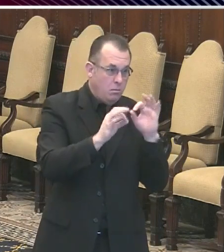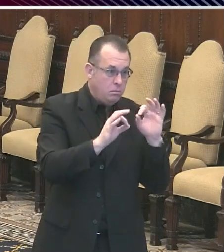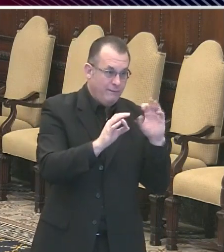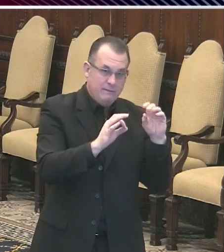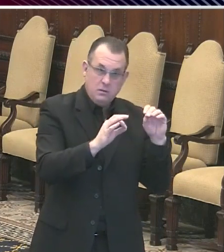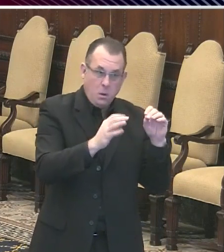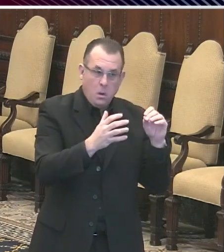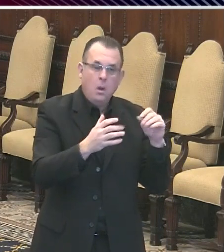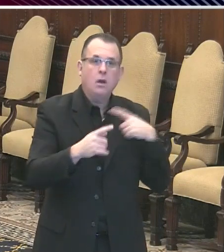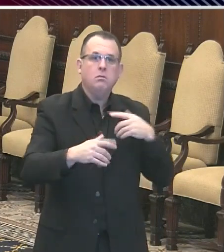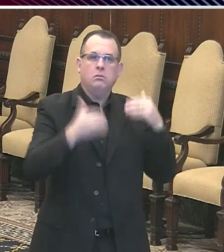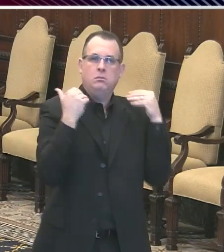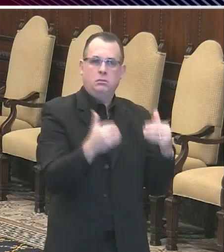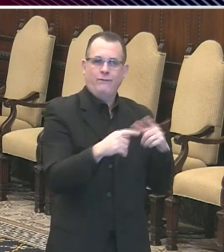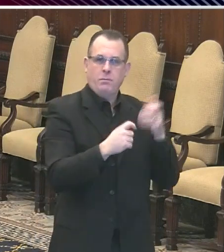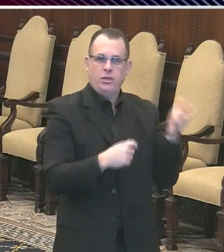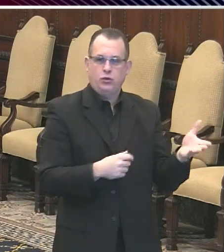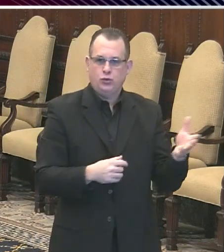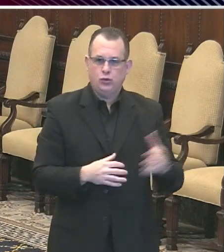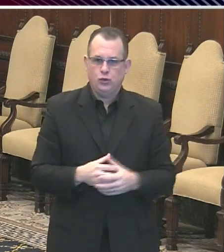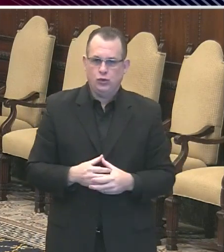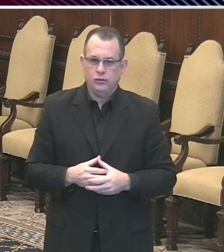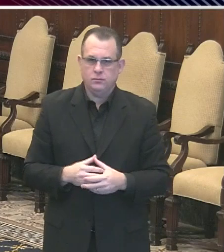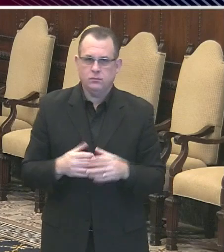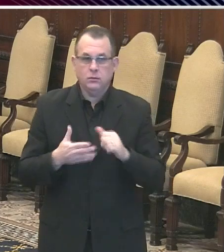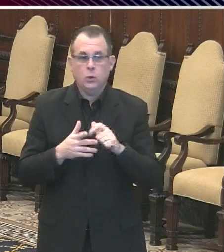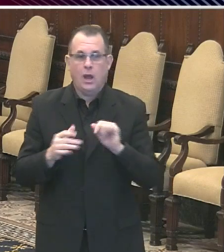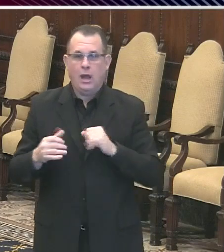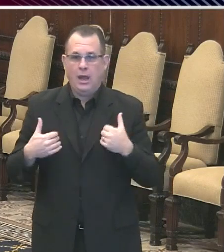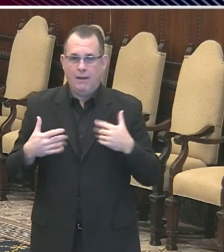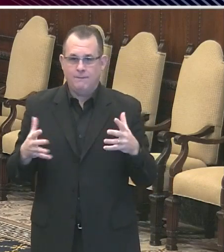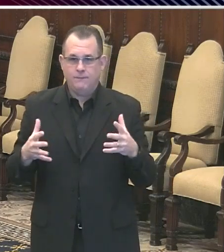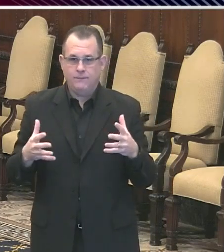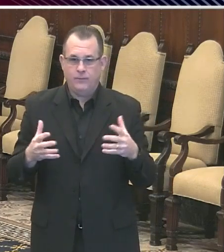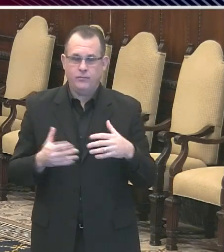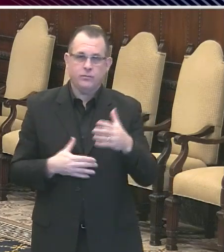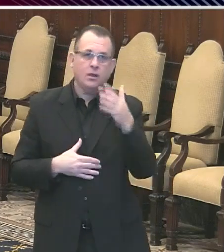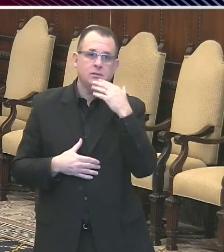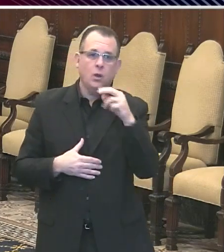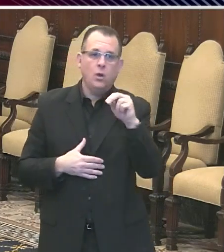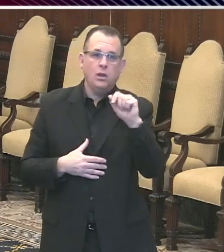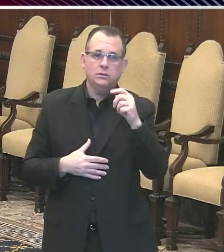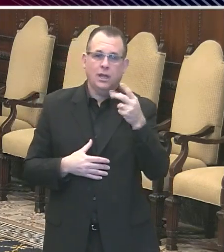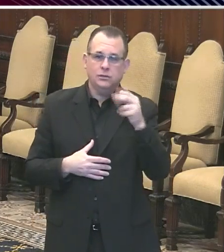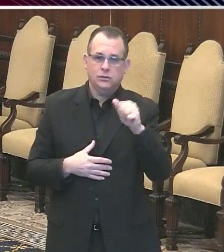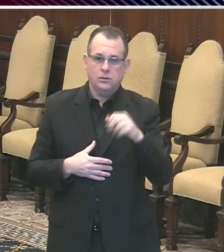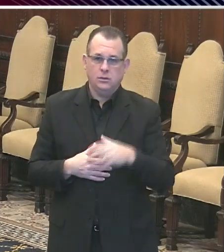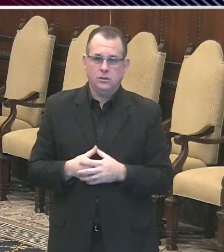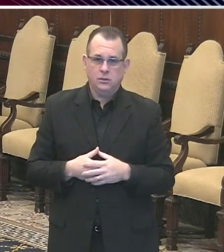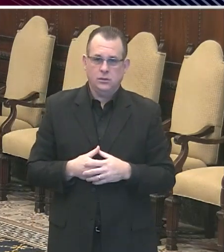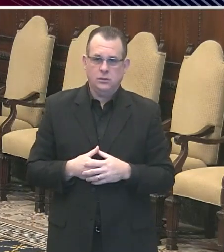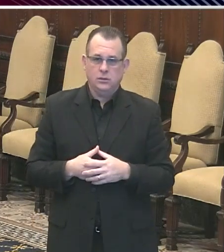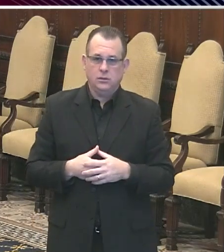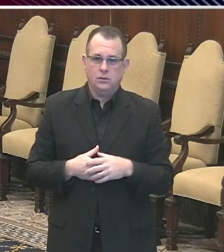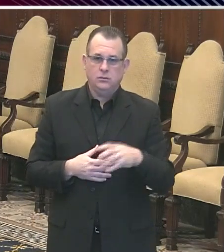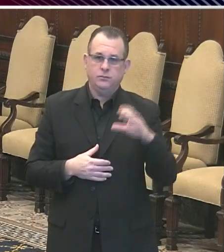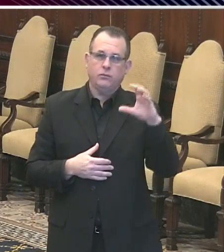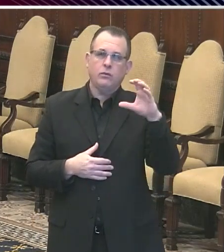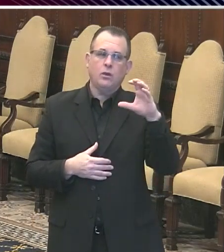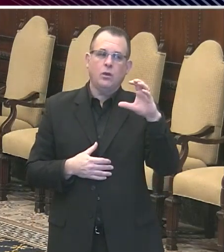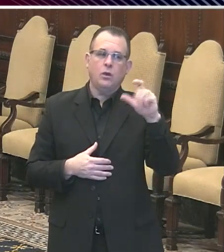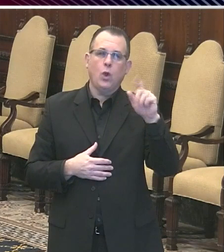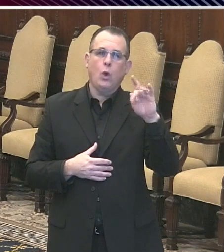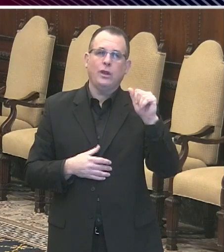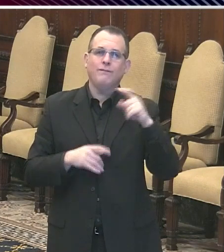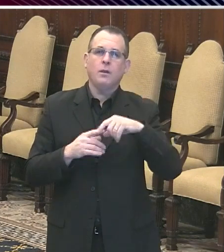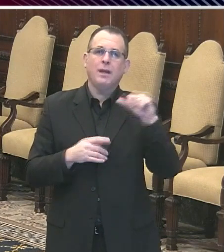Thank you very much. Thank you, Natasha. Now we go to Claudia Lauer of the AP. Hey,